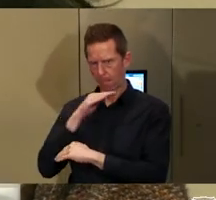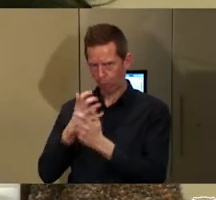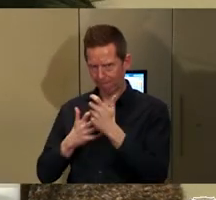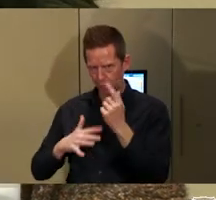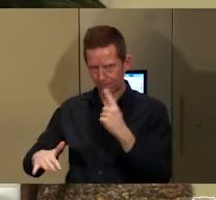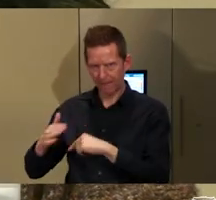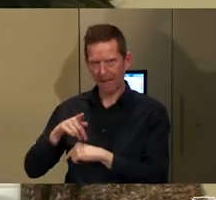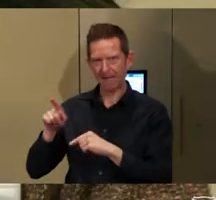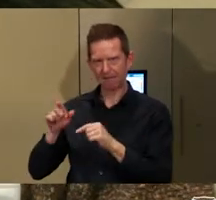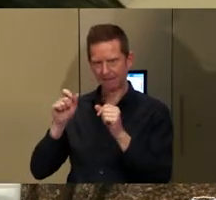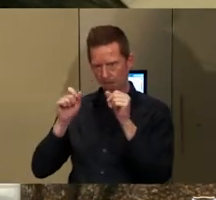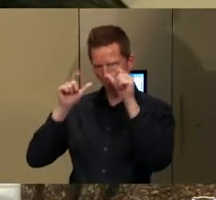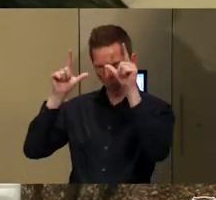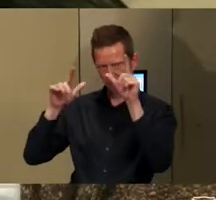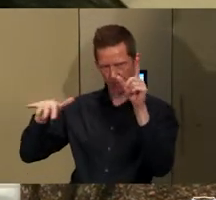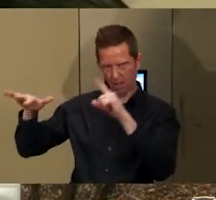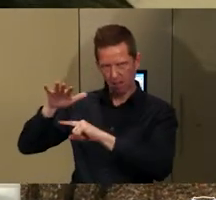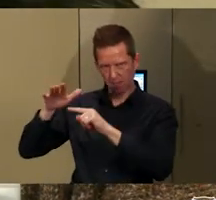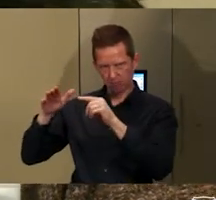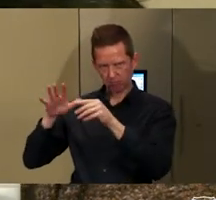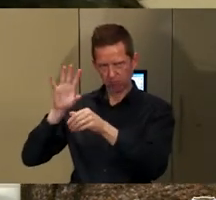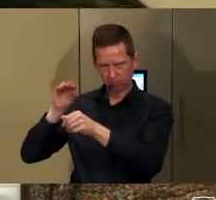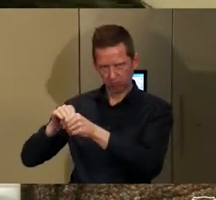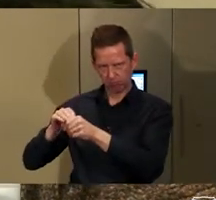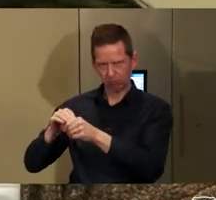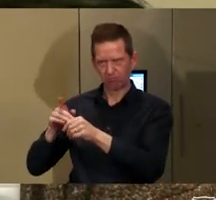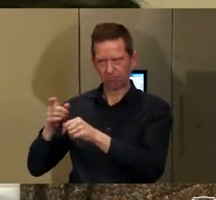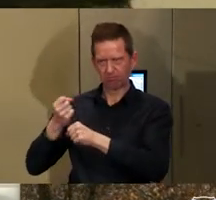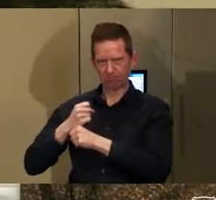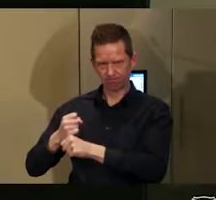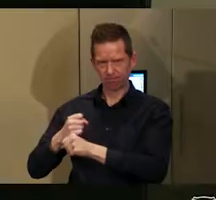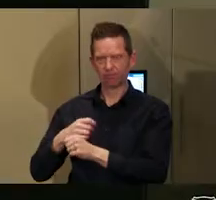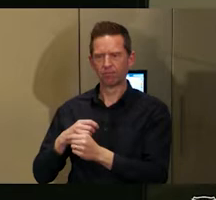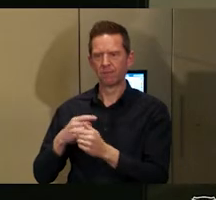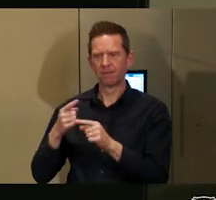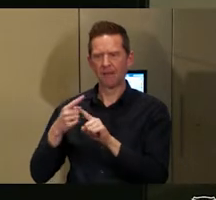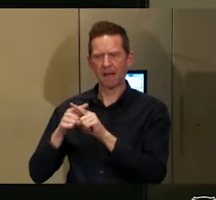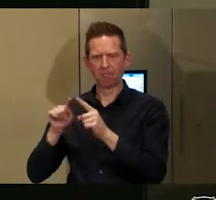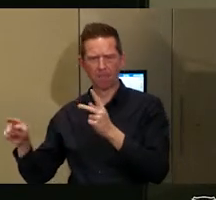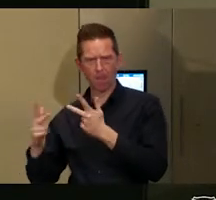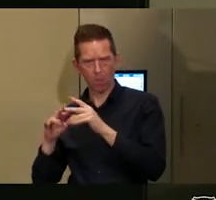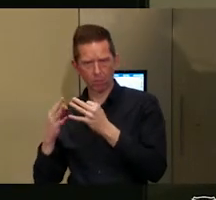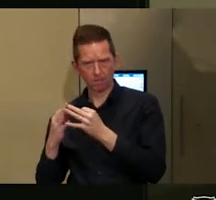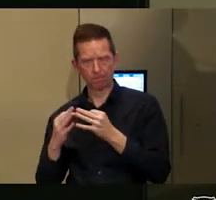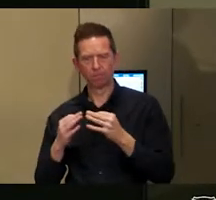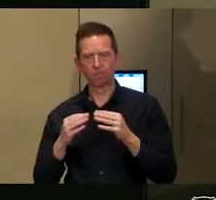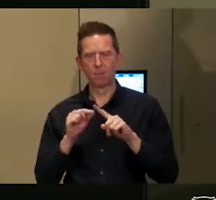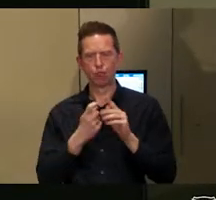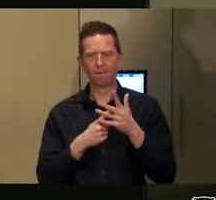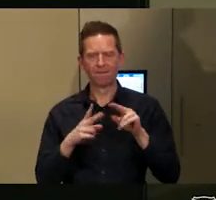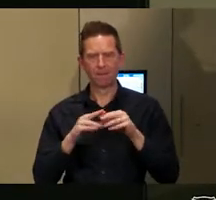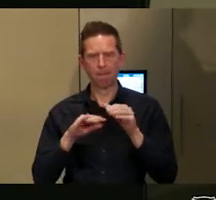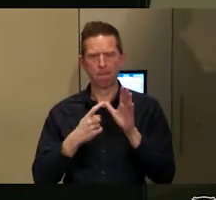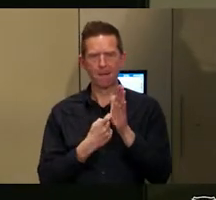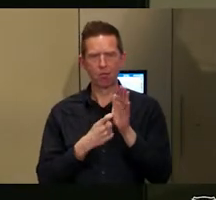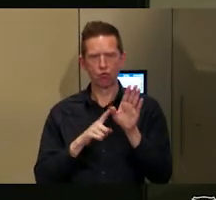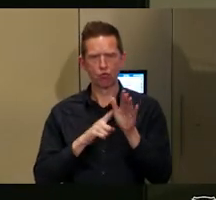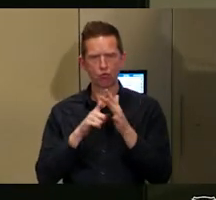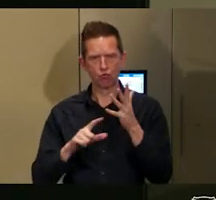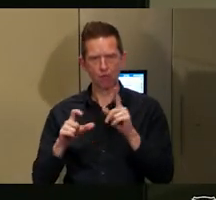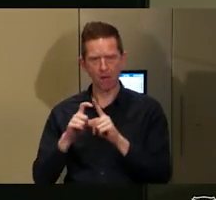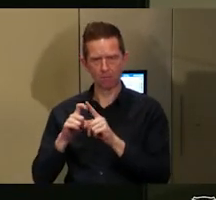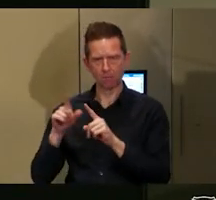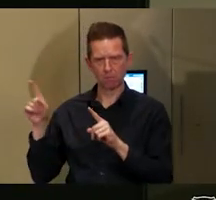and the Chair of the Alola Foundation. And last but not least, Professor Barry Judd is Pro-Vice-Chancellor Indigenous and